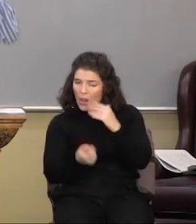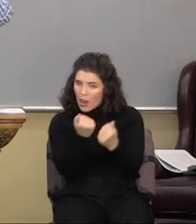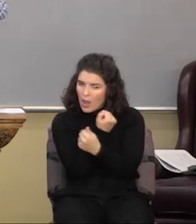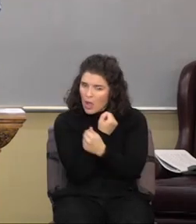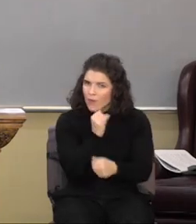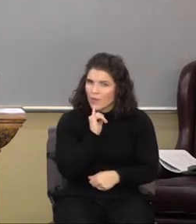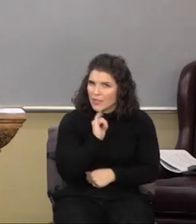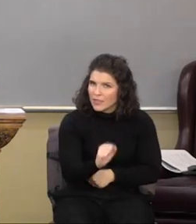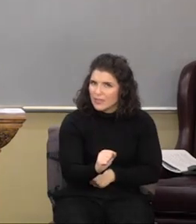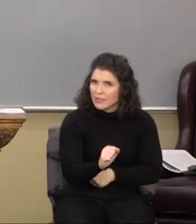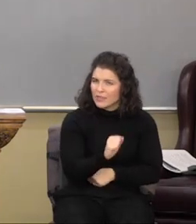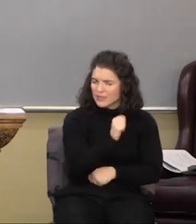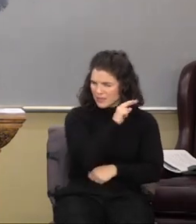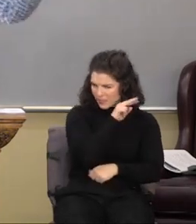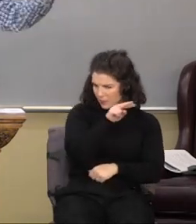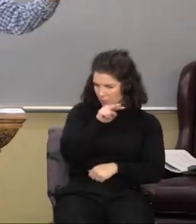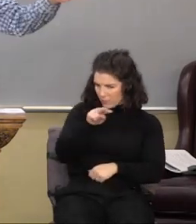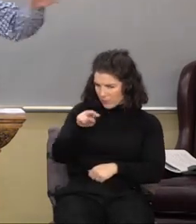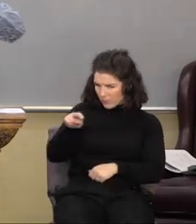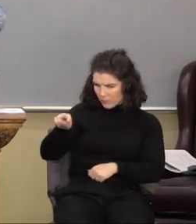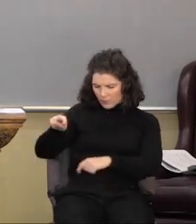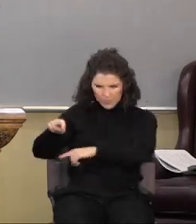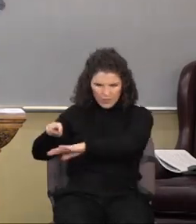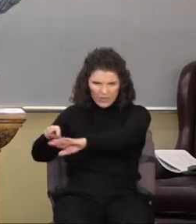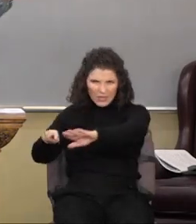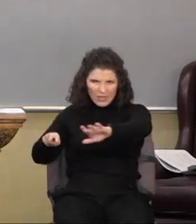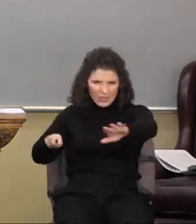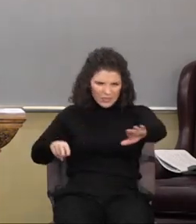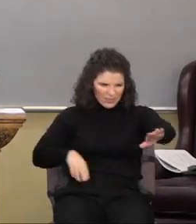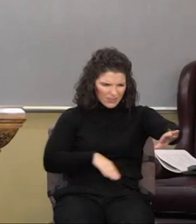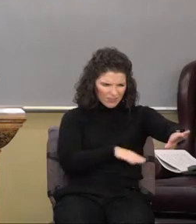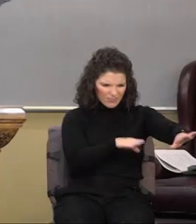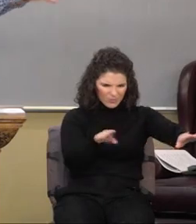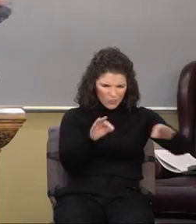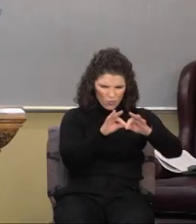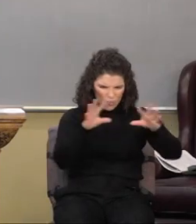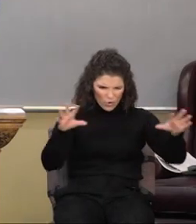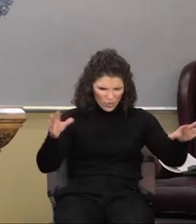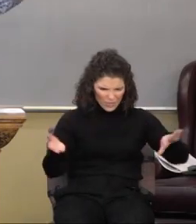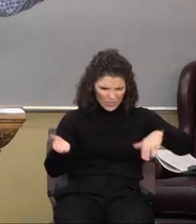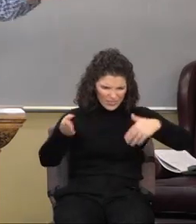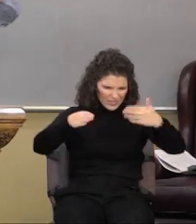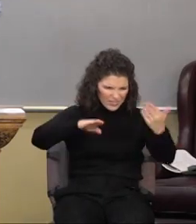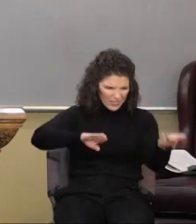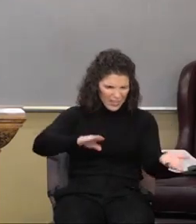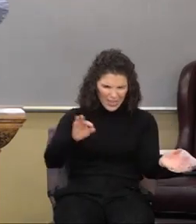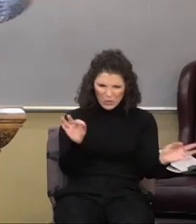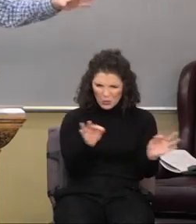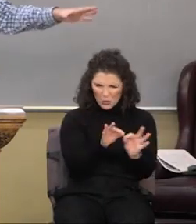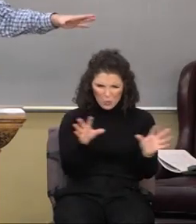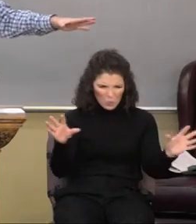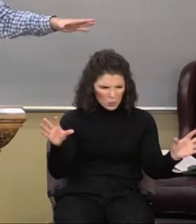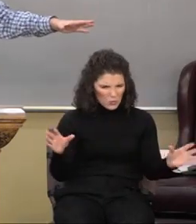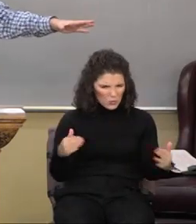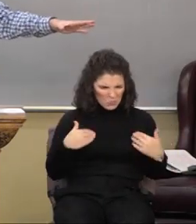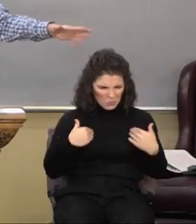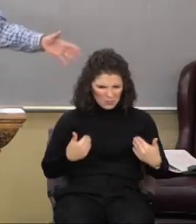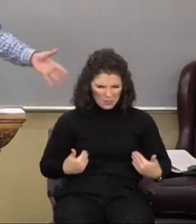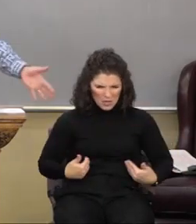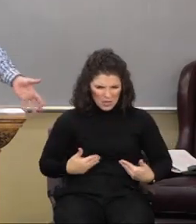He looks at this landscape of worthless, dead, useless corpses.